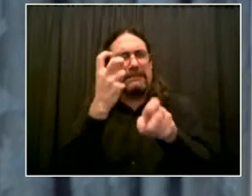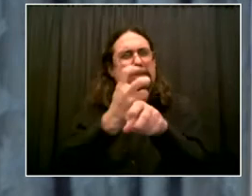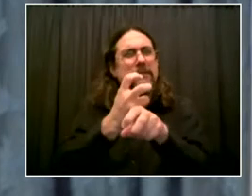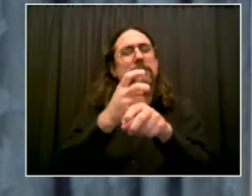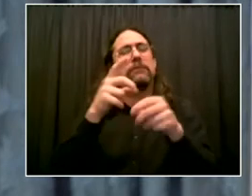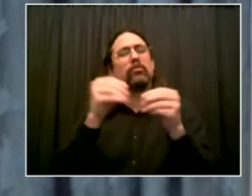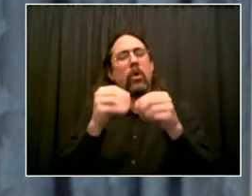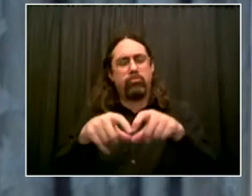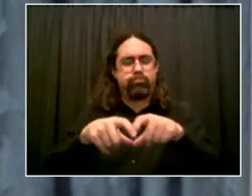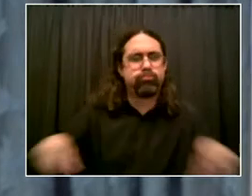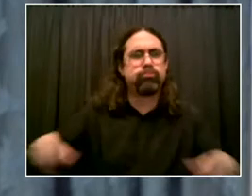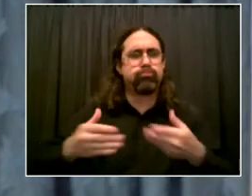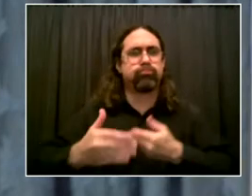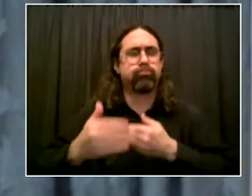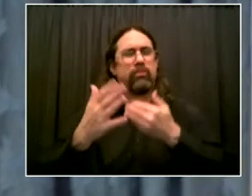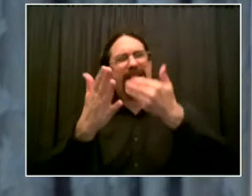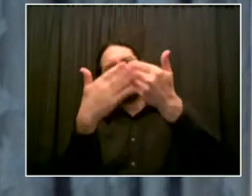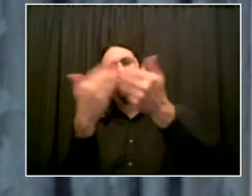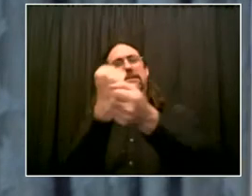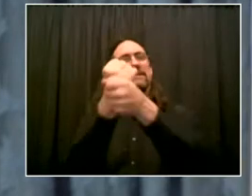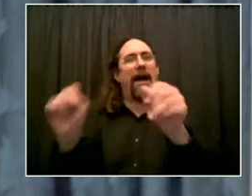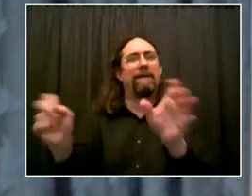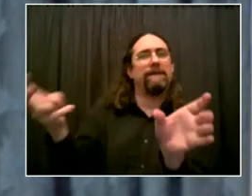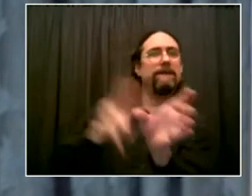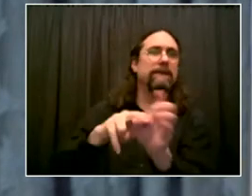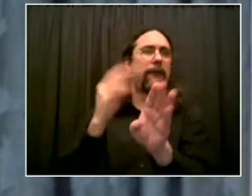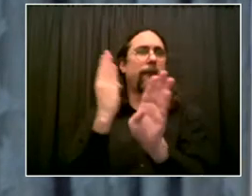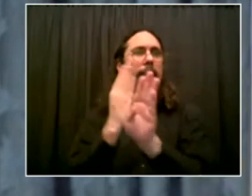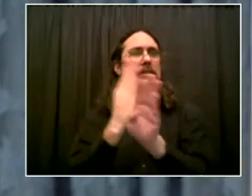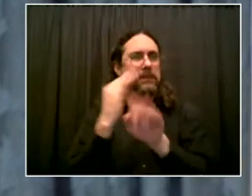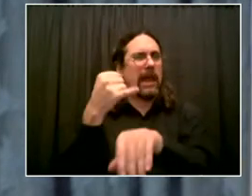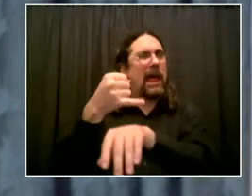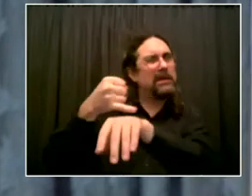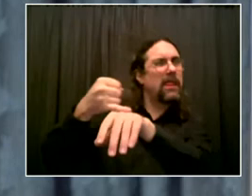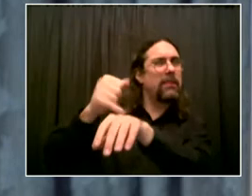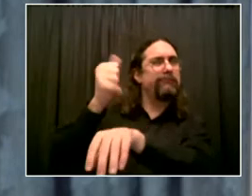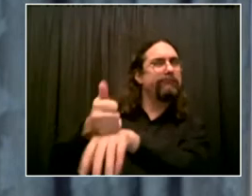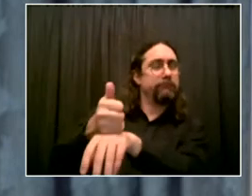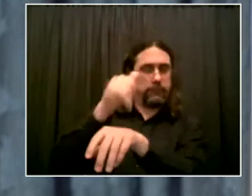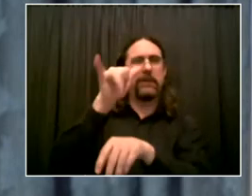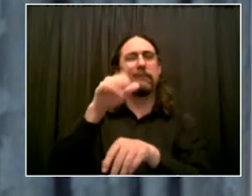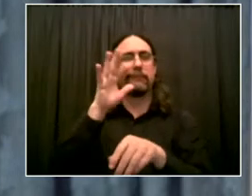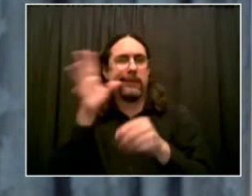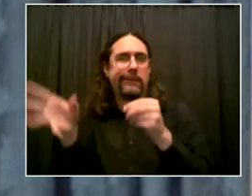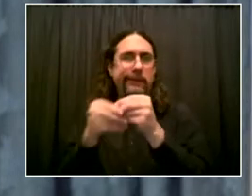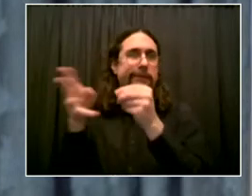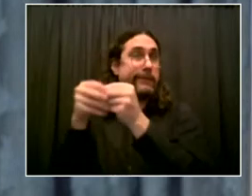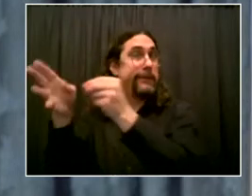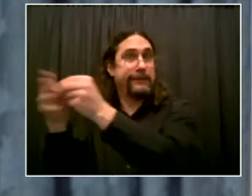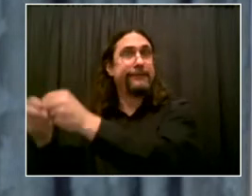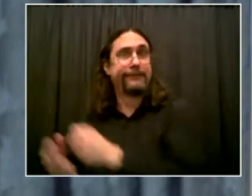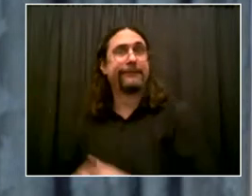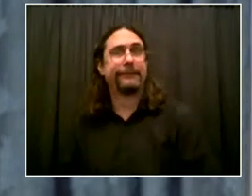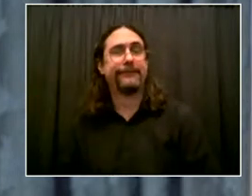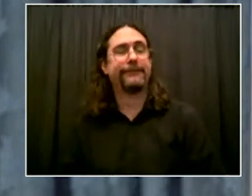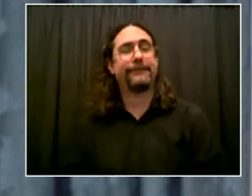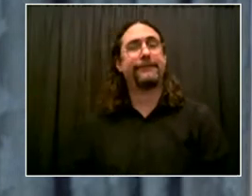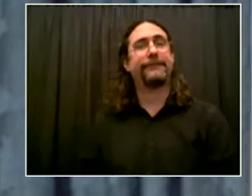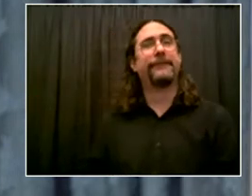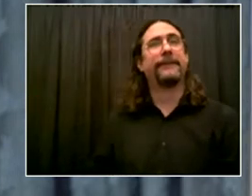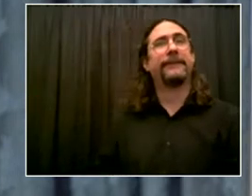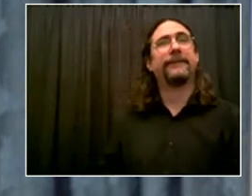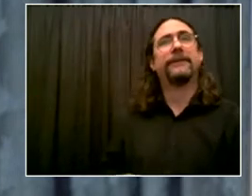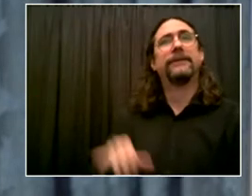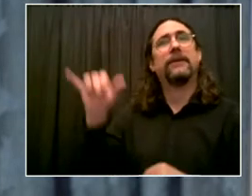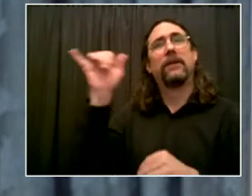looking to improve bus speeds, getting the traffic out of the way is a start, but if they then have to stop at stoplights, that doesn't help.